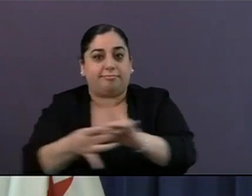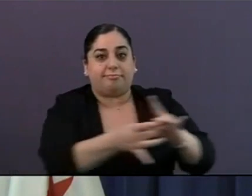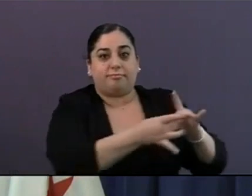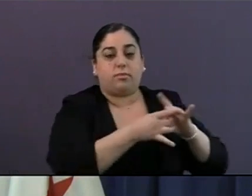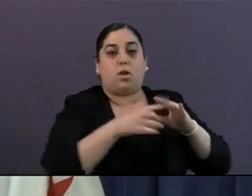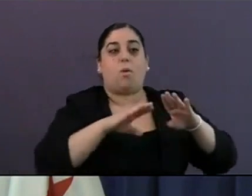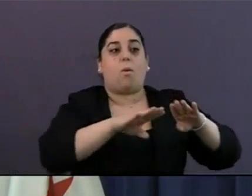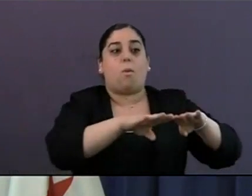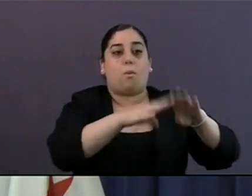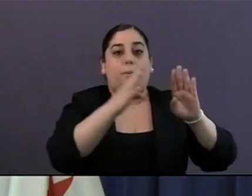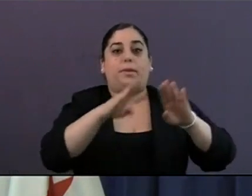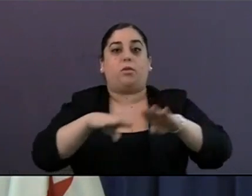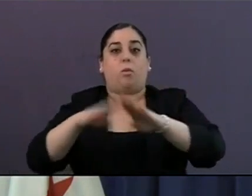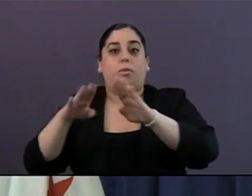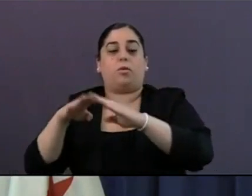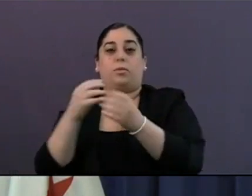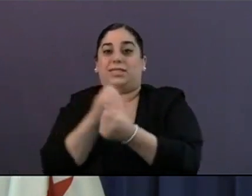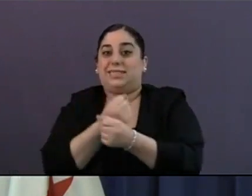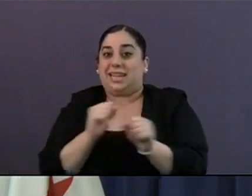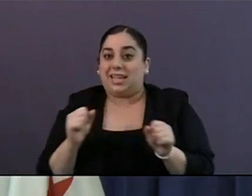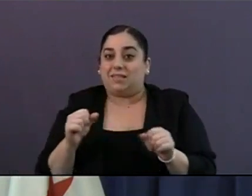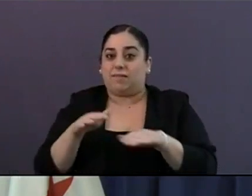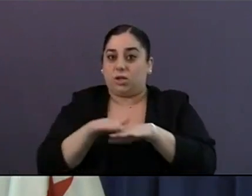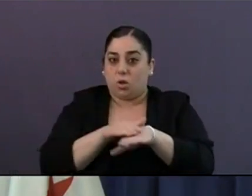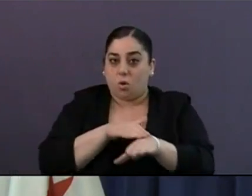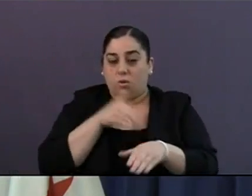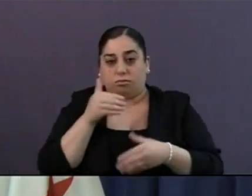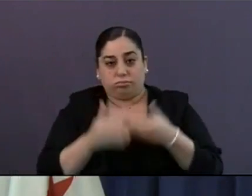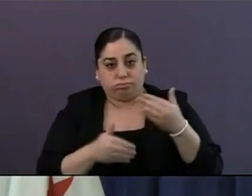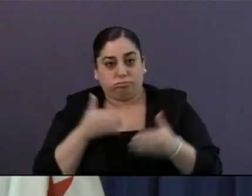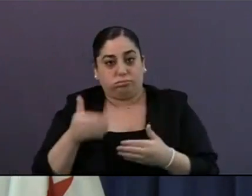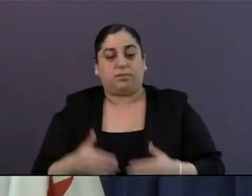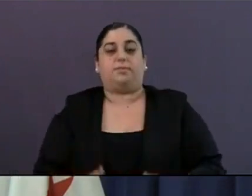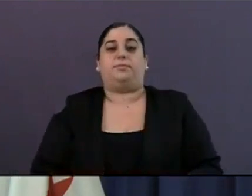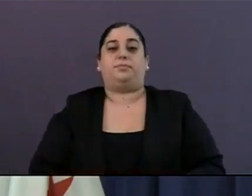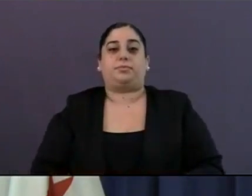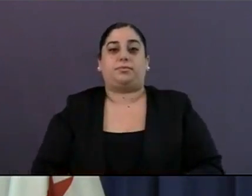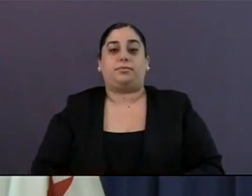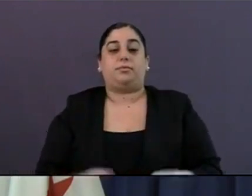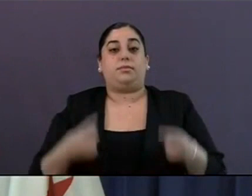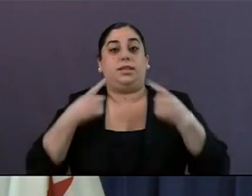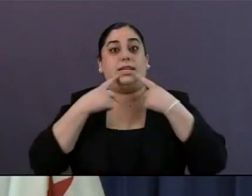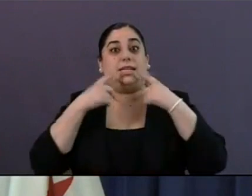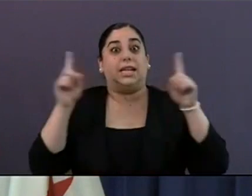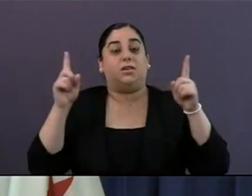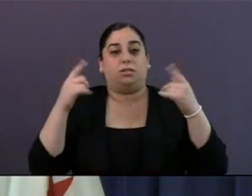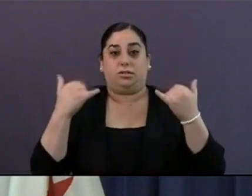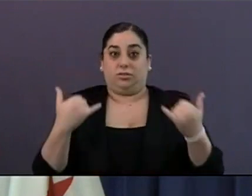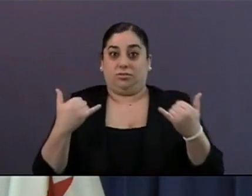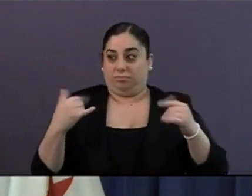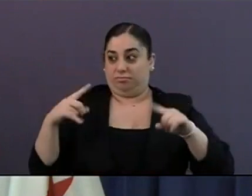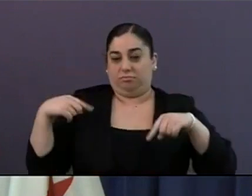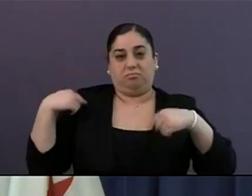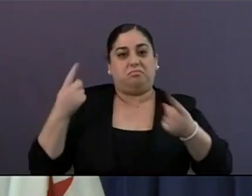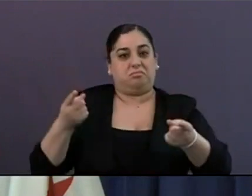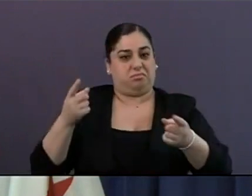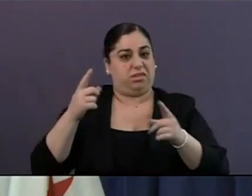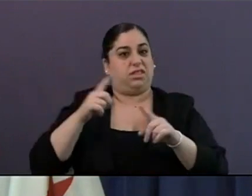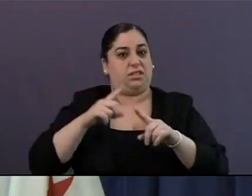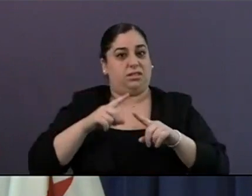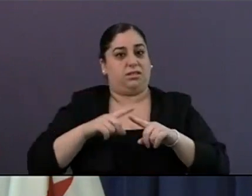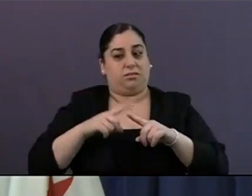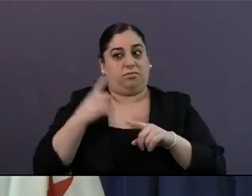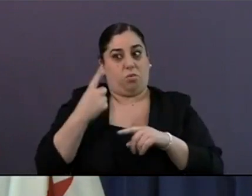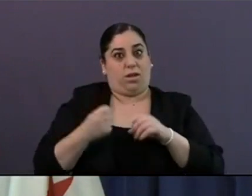This next announcement is a little different because it's been actually more than a year in the making. But today, we are launching a